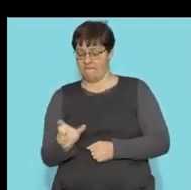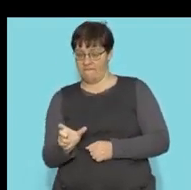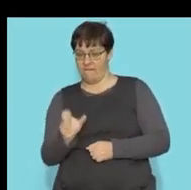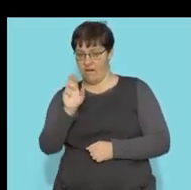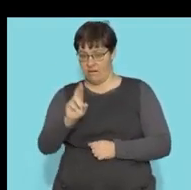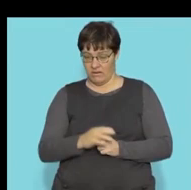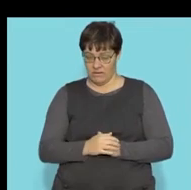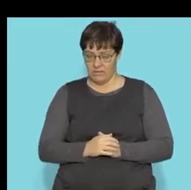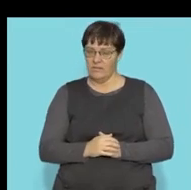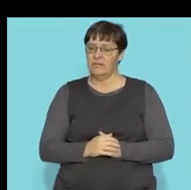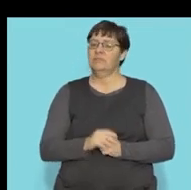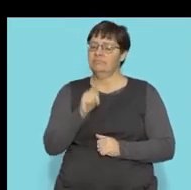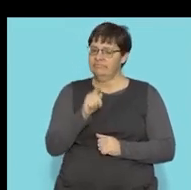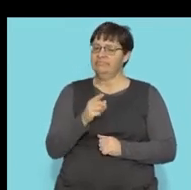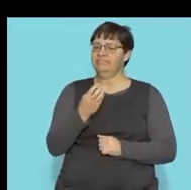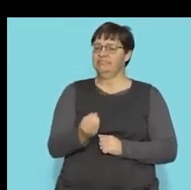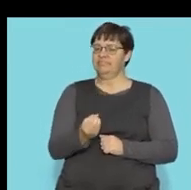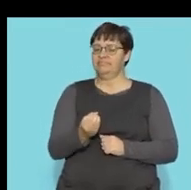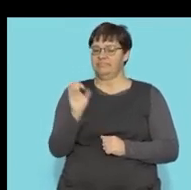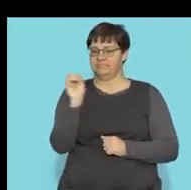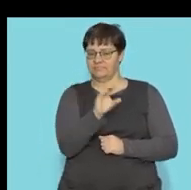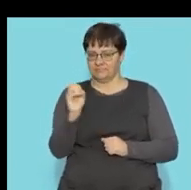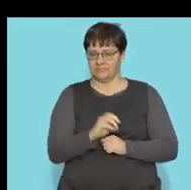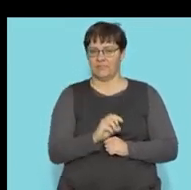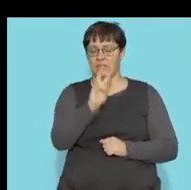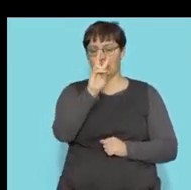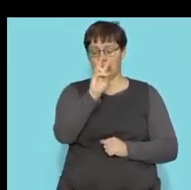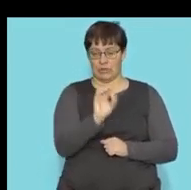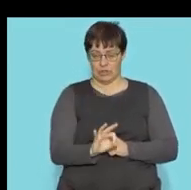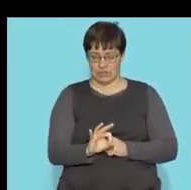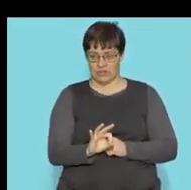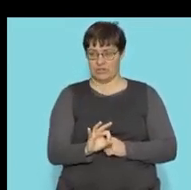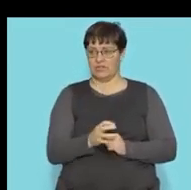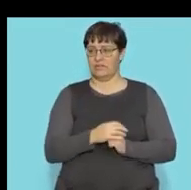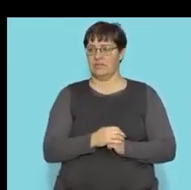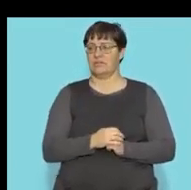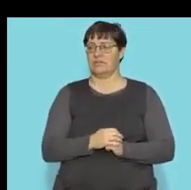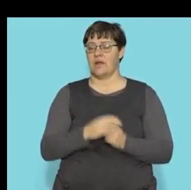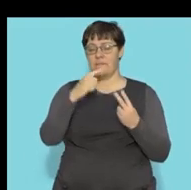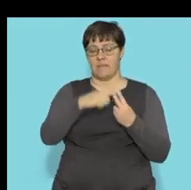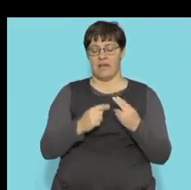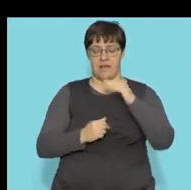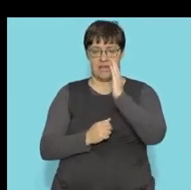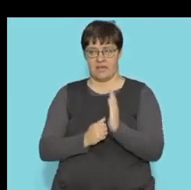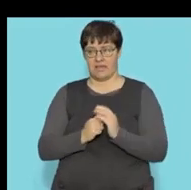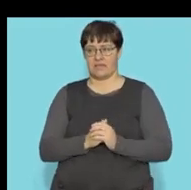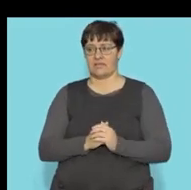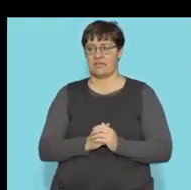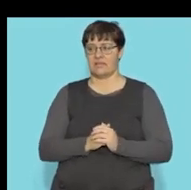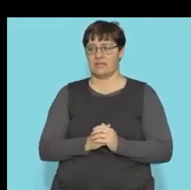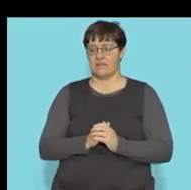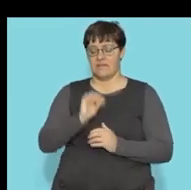diameter. So now I can fill it into the volume formula. So it's going to be 2 thirds pi times my radius